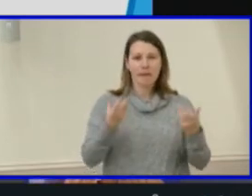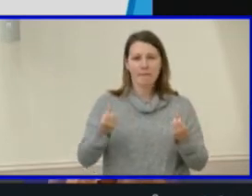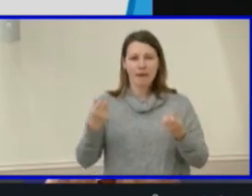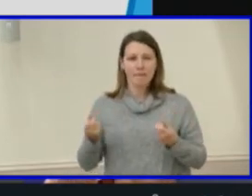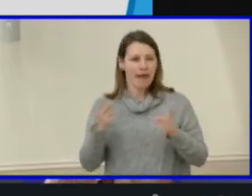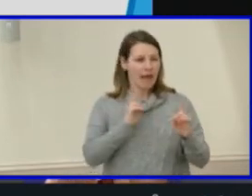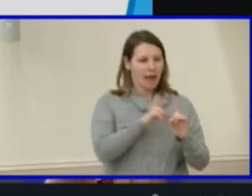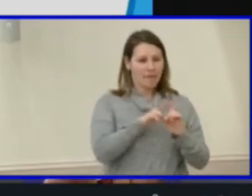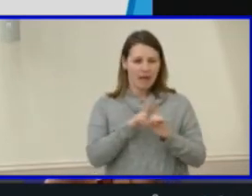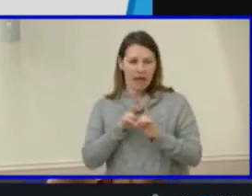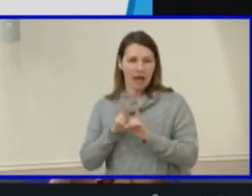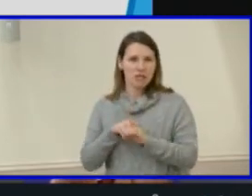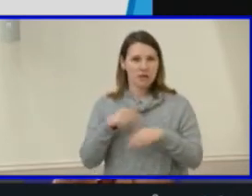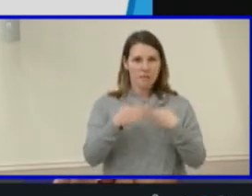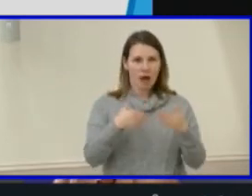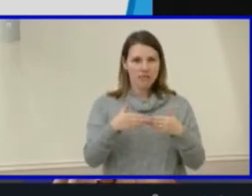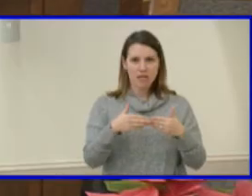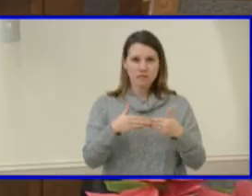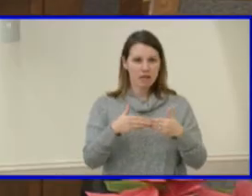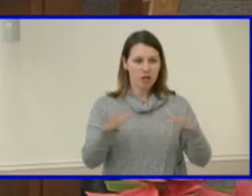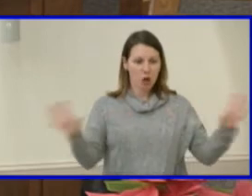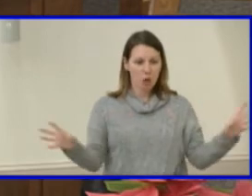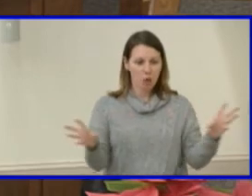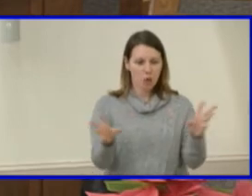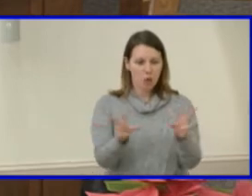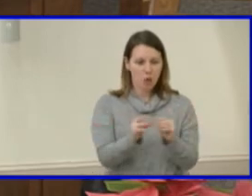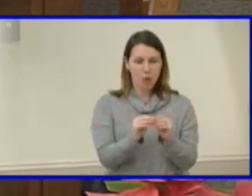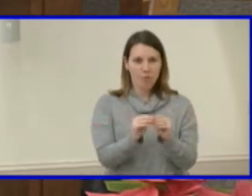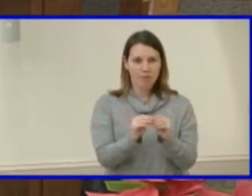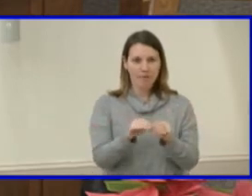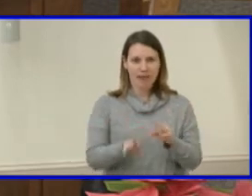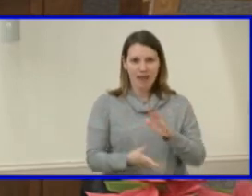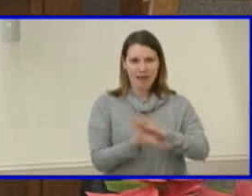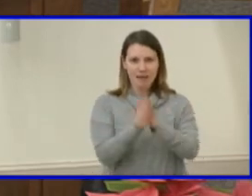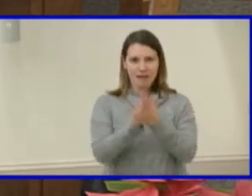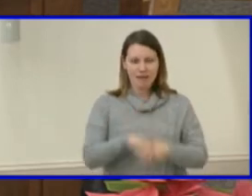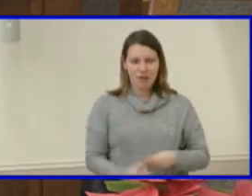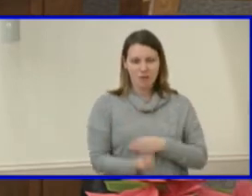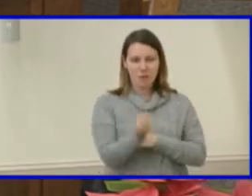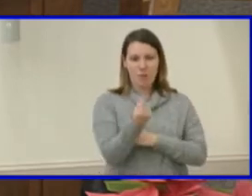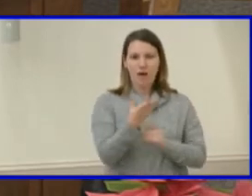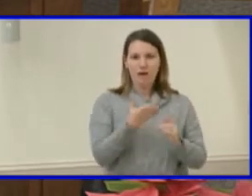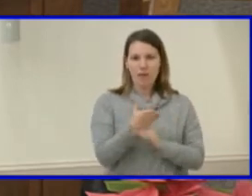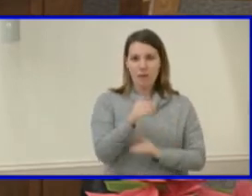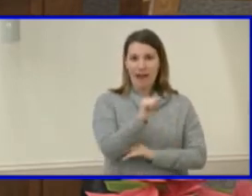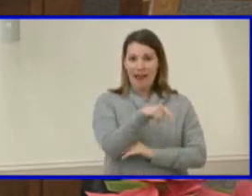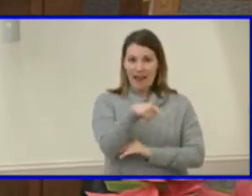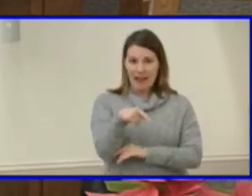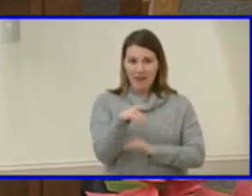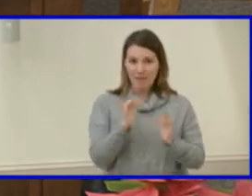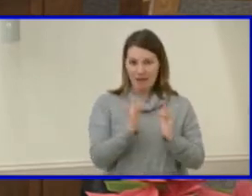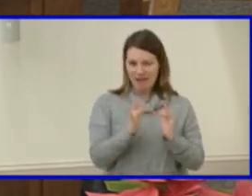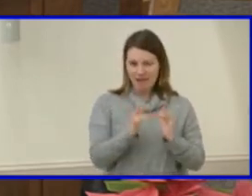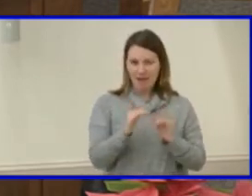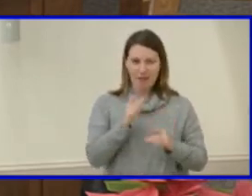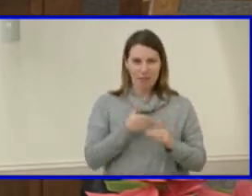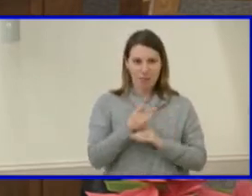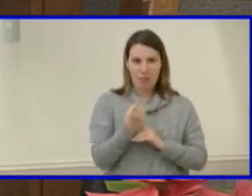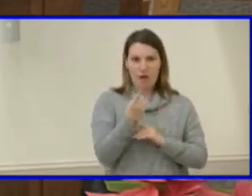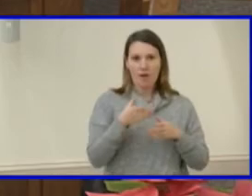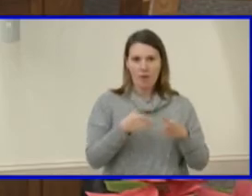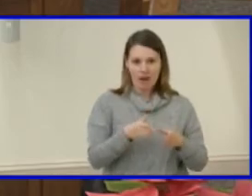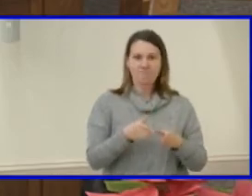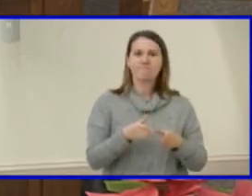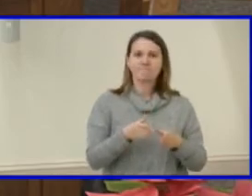into a common app available online through a single platform. These future considerations promote